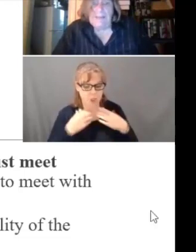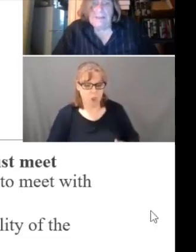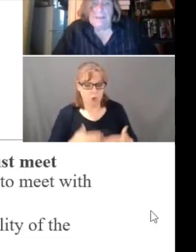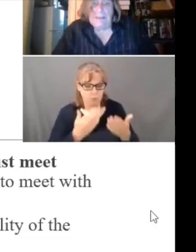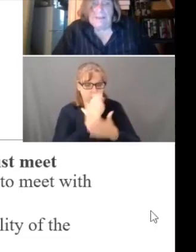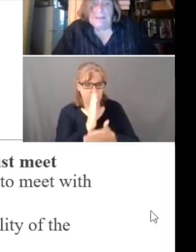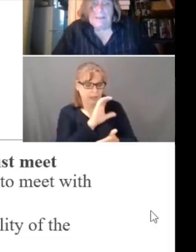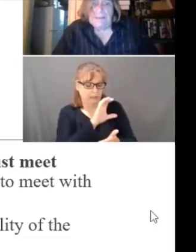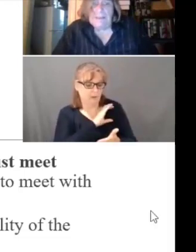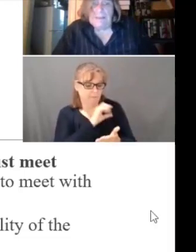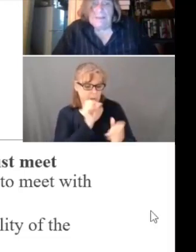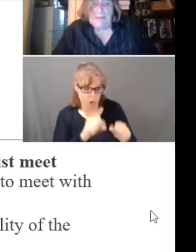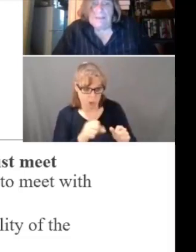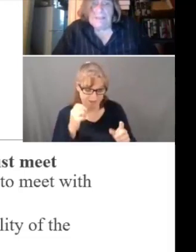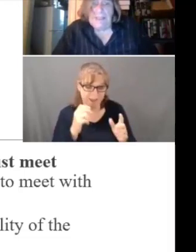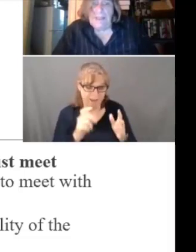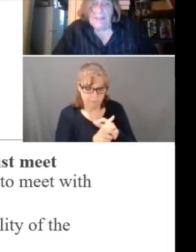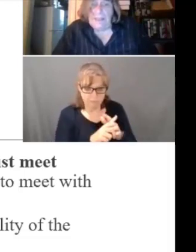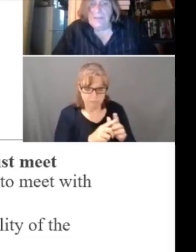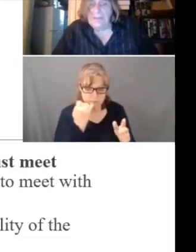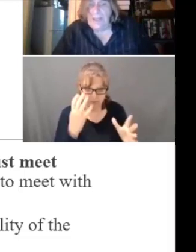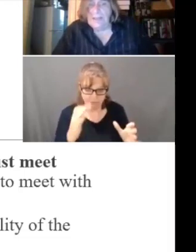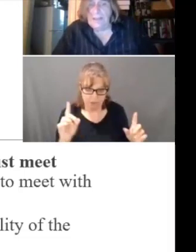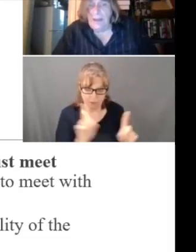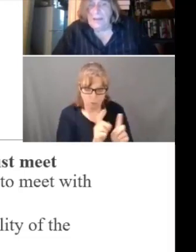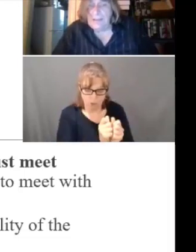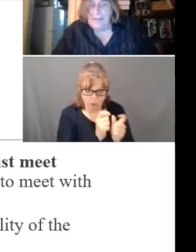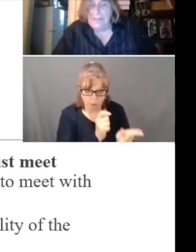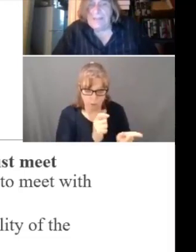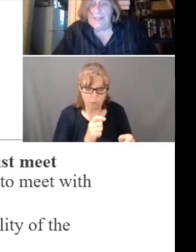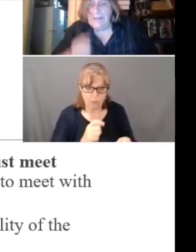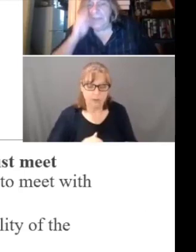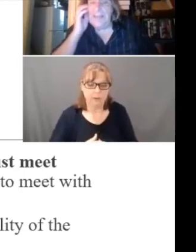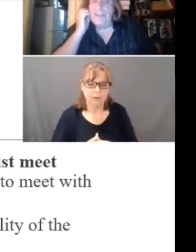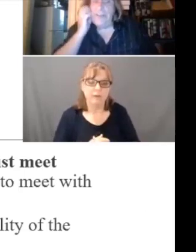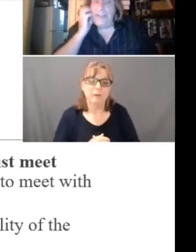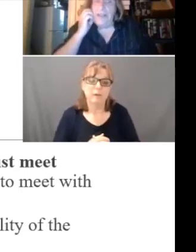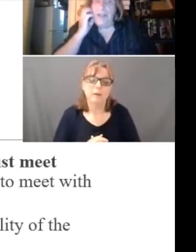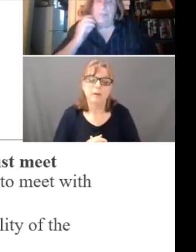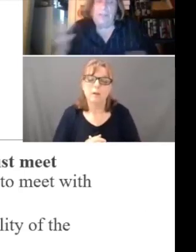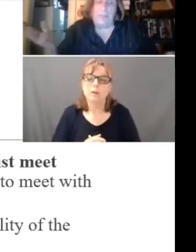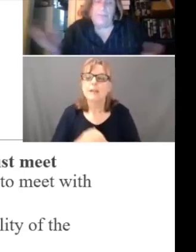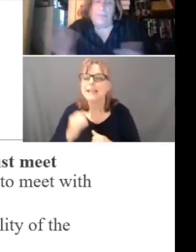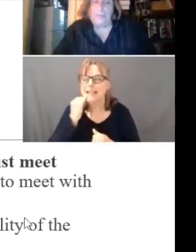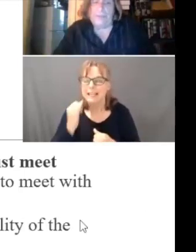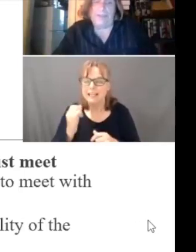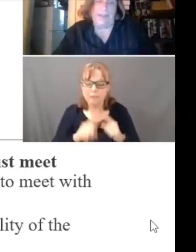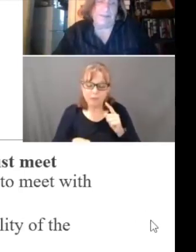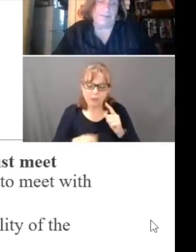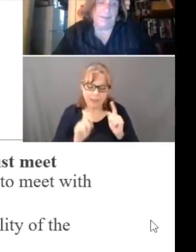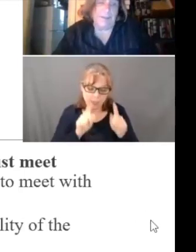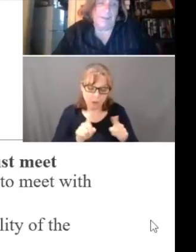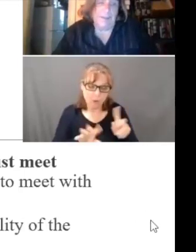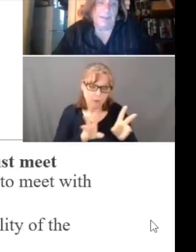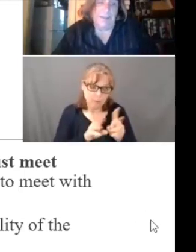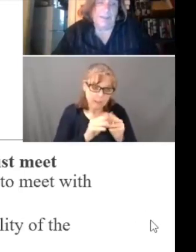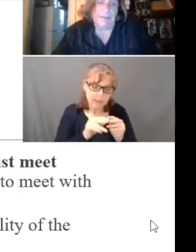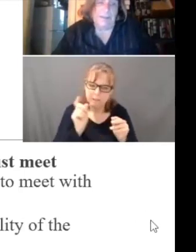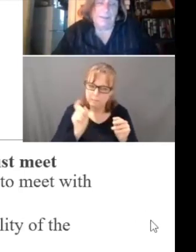And unless the client cannot attend the meeting, the meeting shall take place within three days.